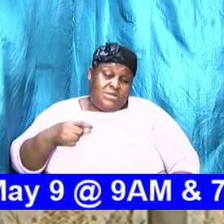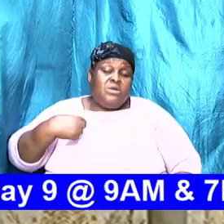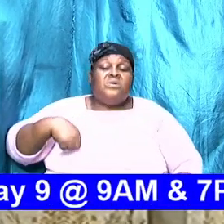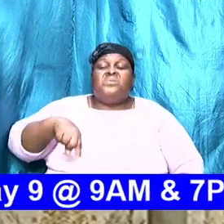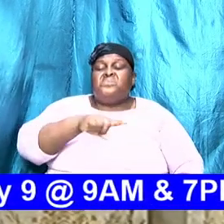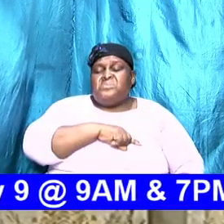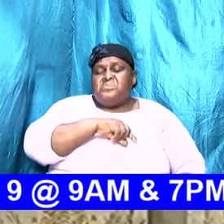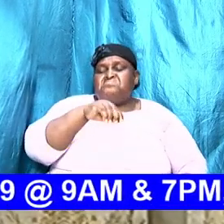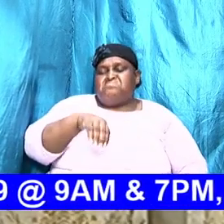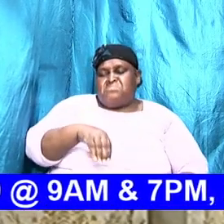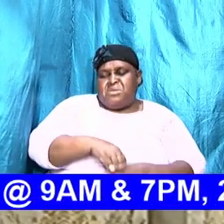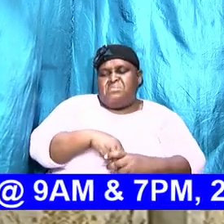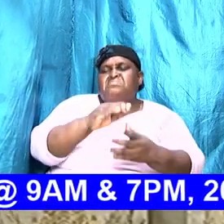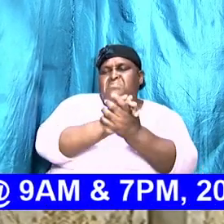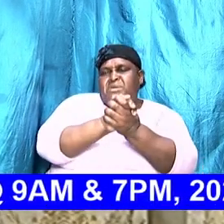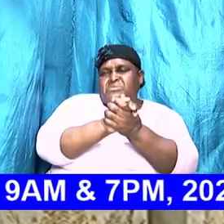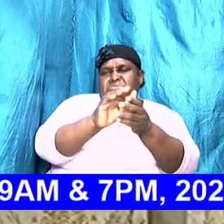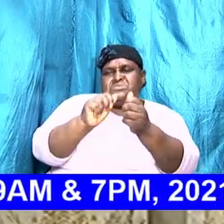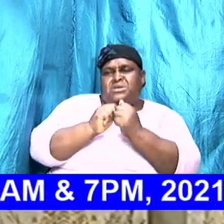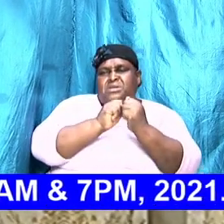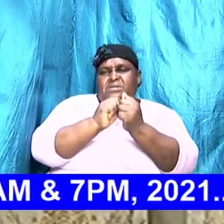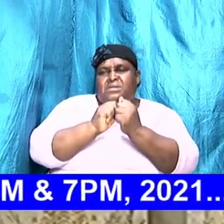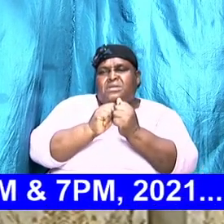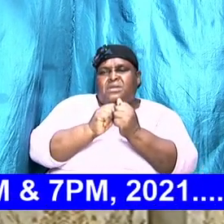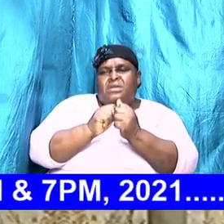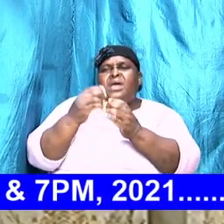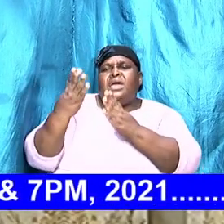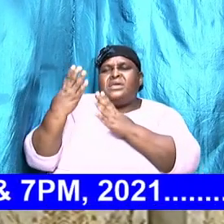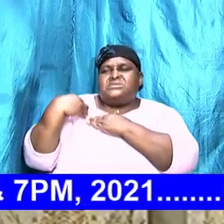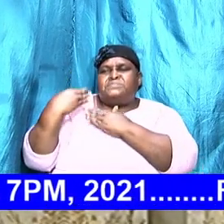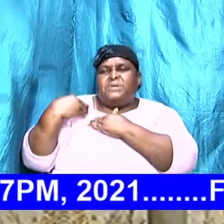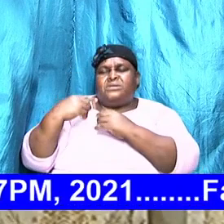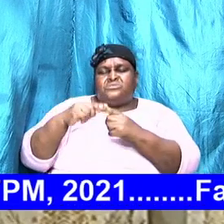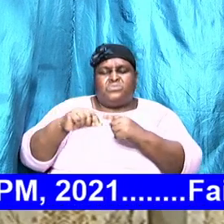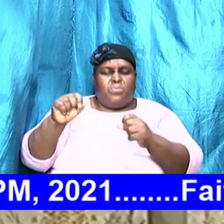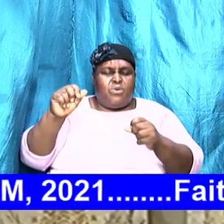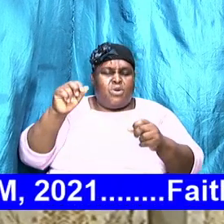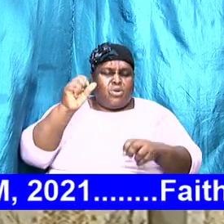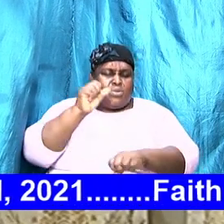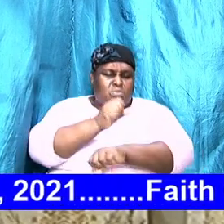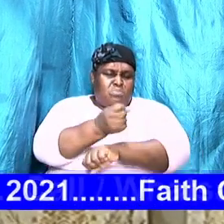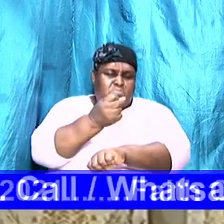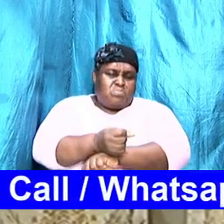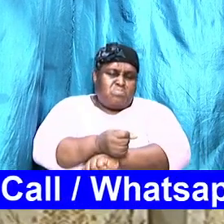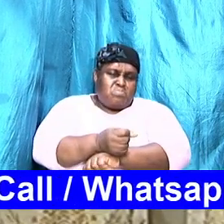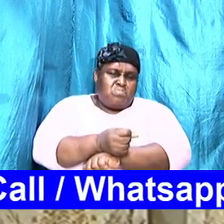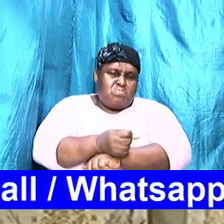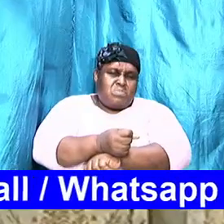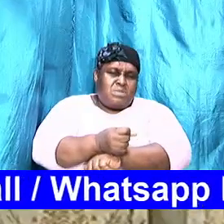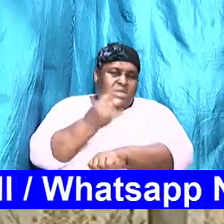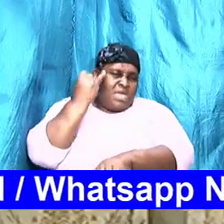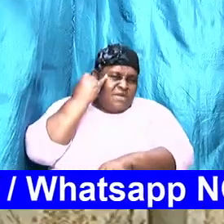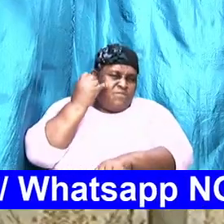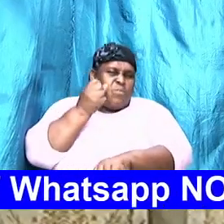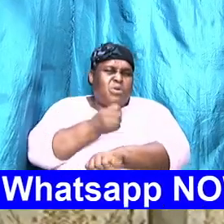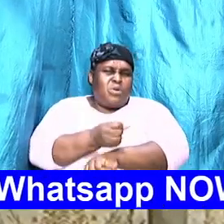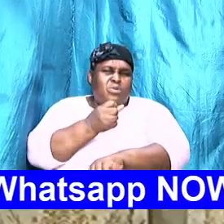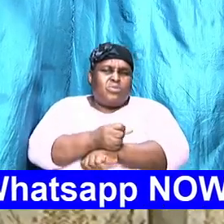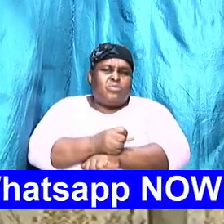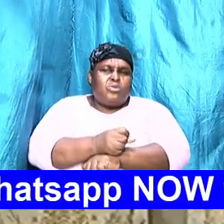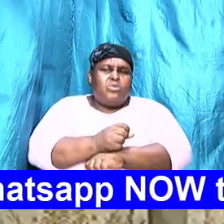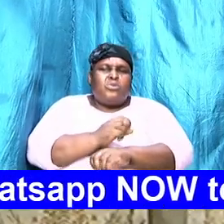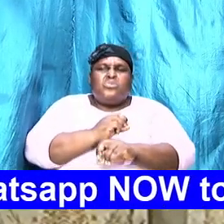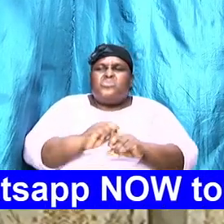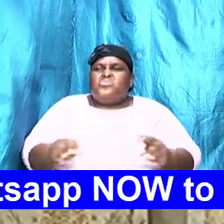this thing together, and it is expected to work. But if it is going to work, do not just rest